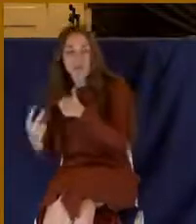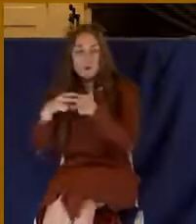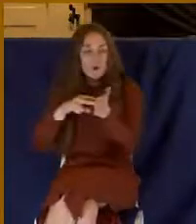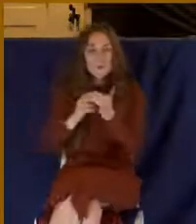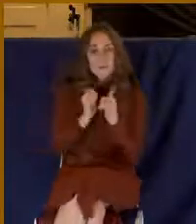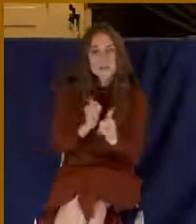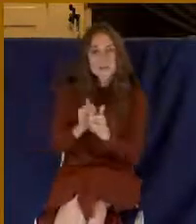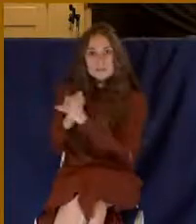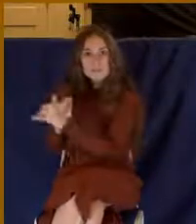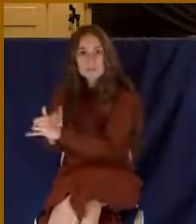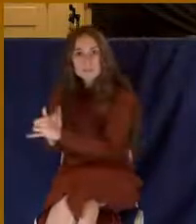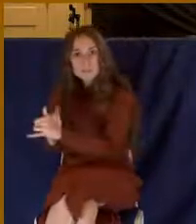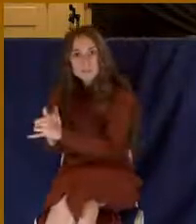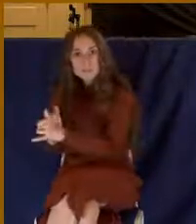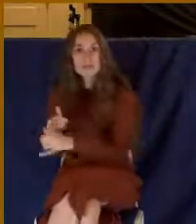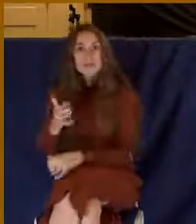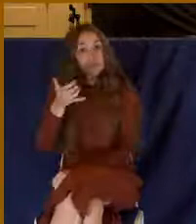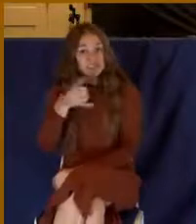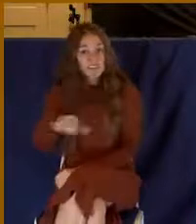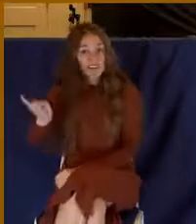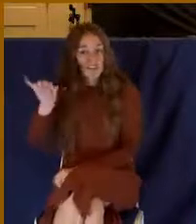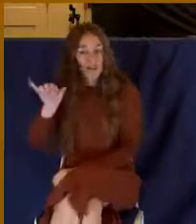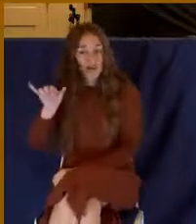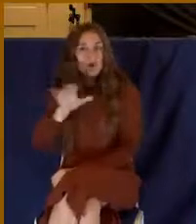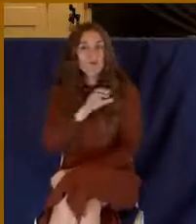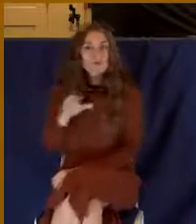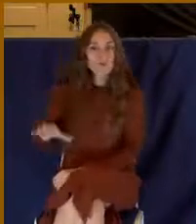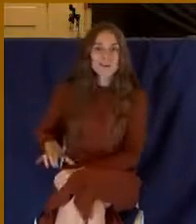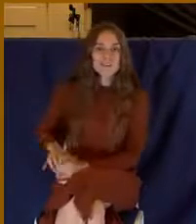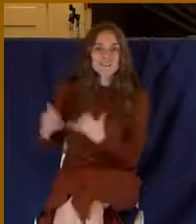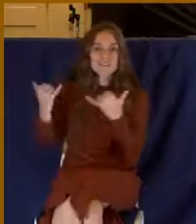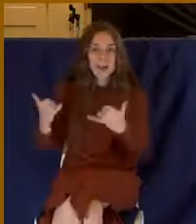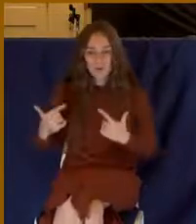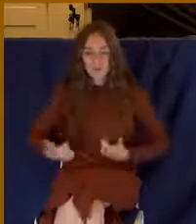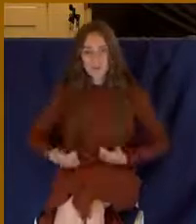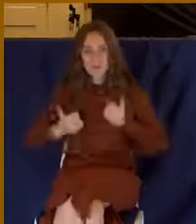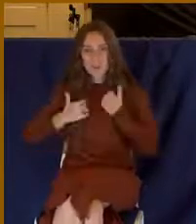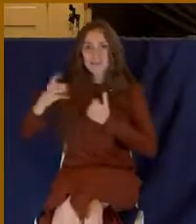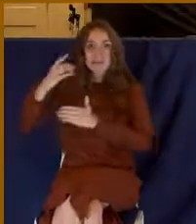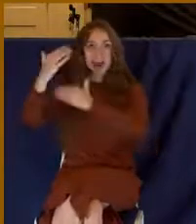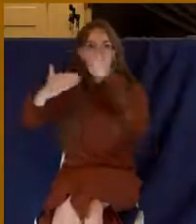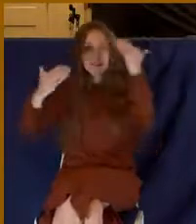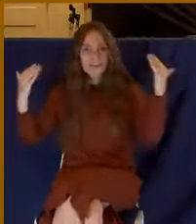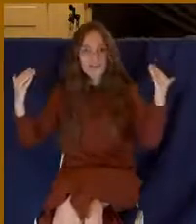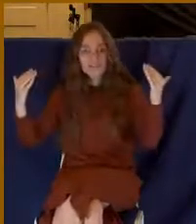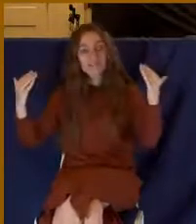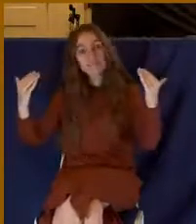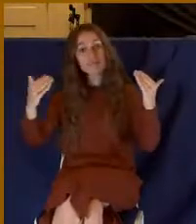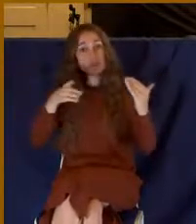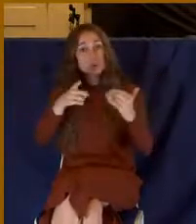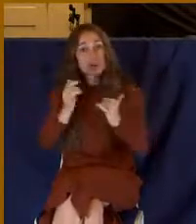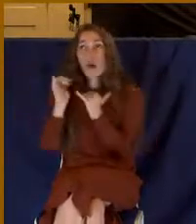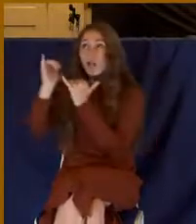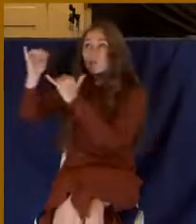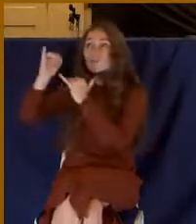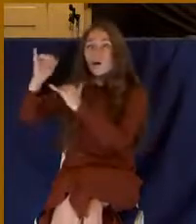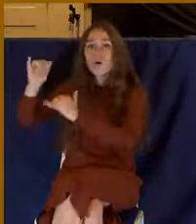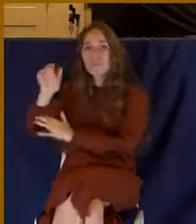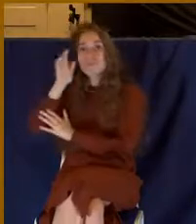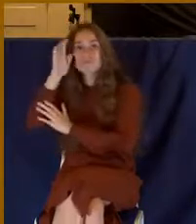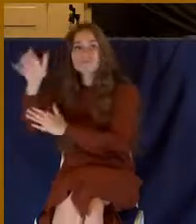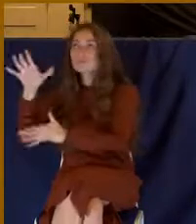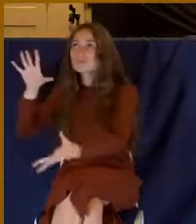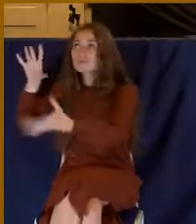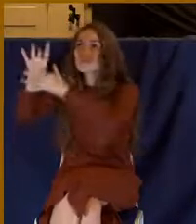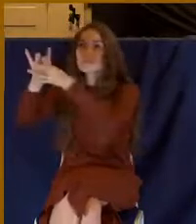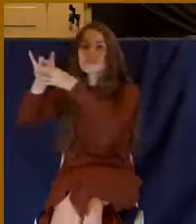still one with Christ. Christ is in heaven and that's where you are in the mind of God. You're so much one with Christ that you're